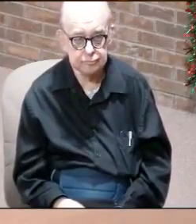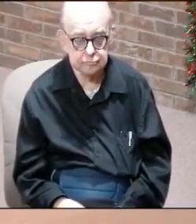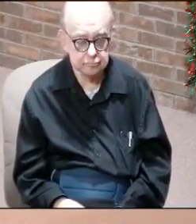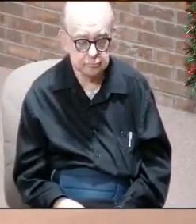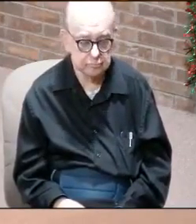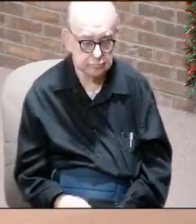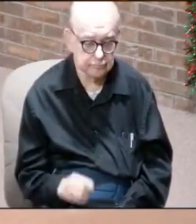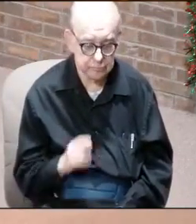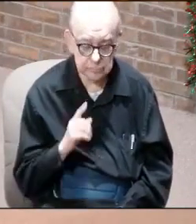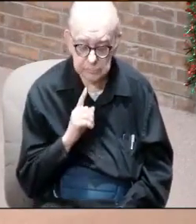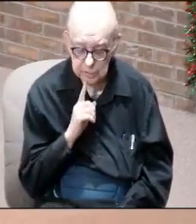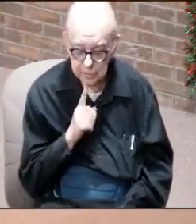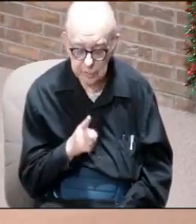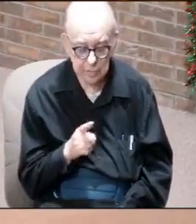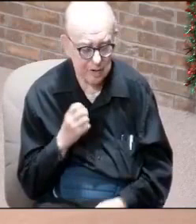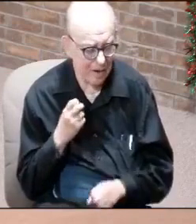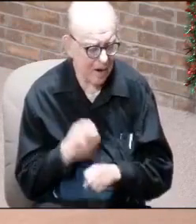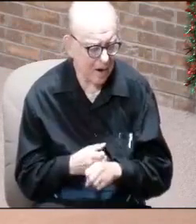It's been a tough year.